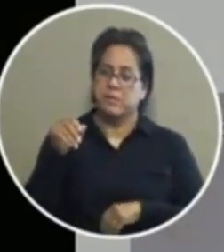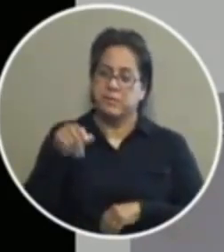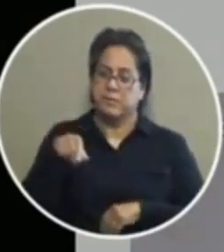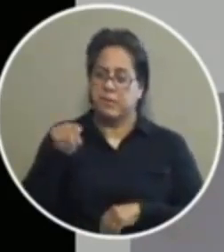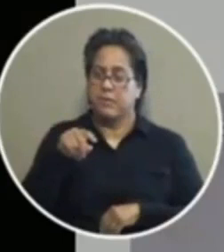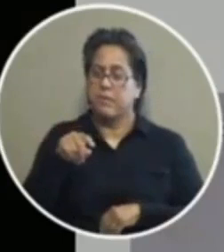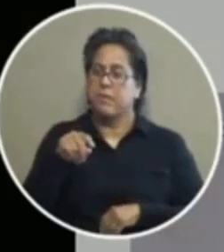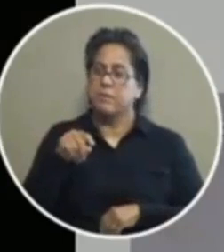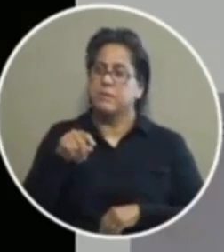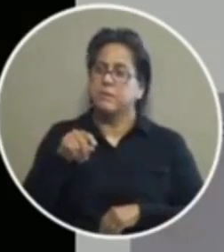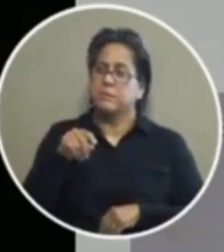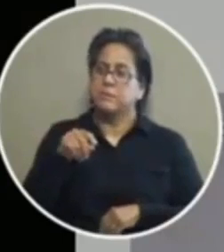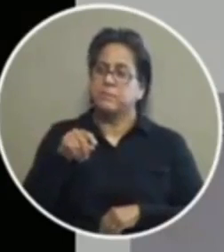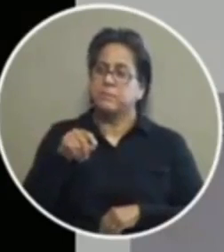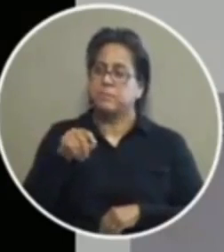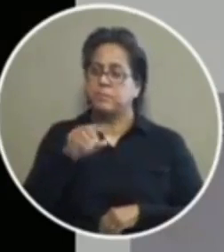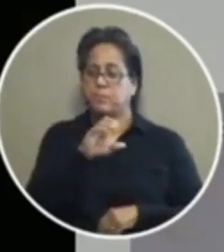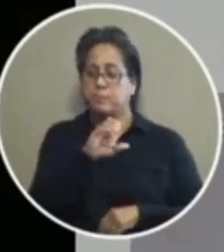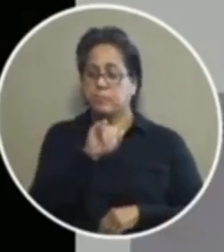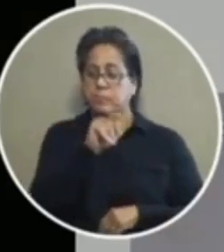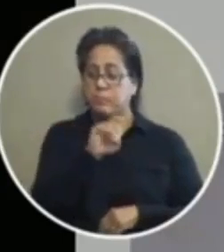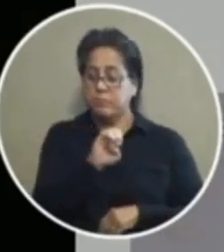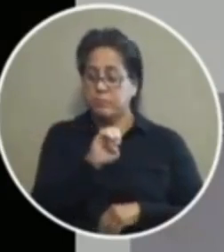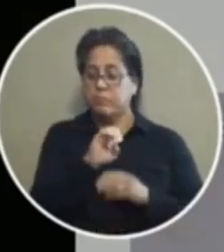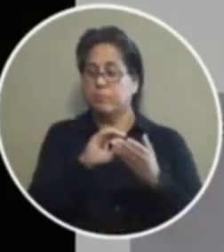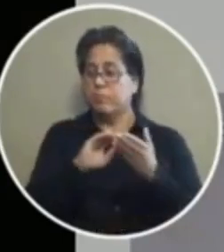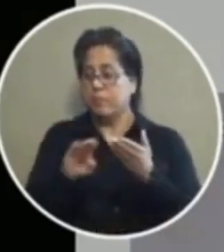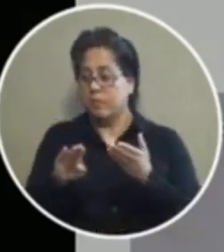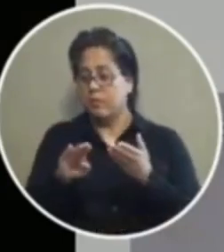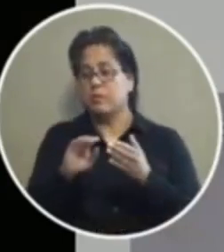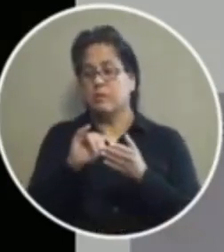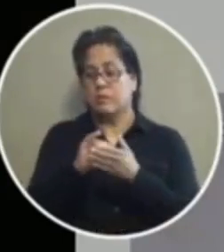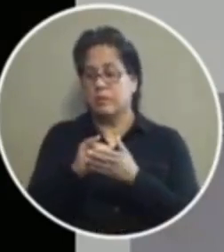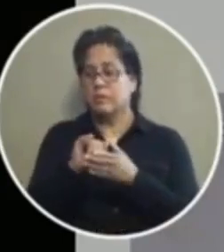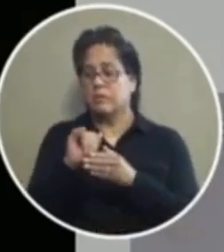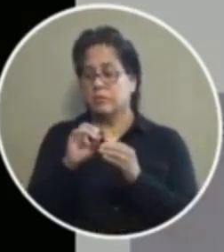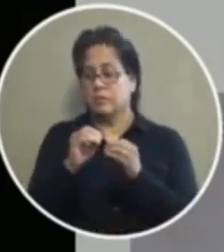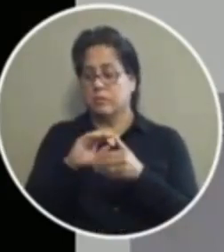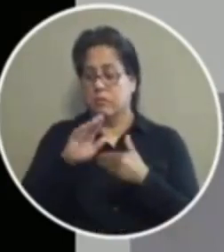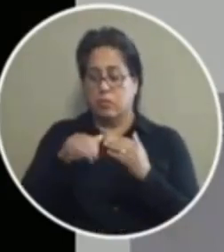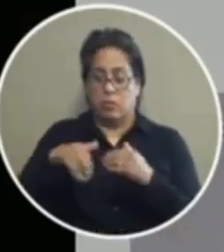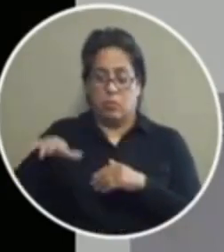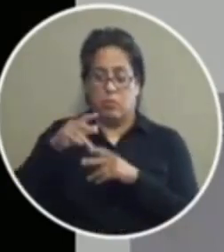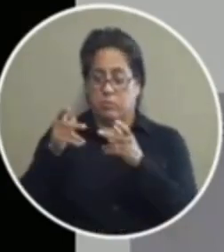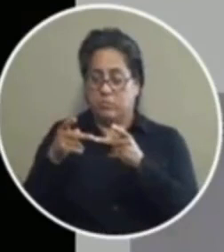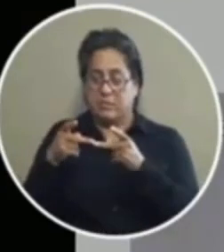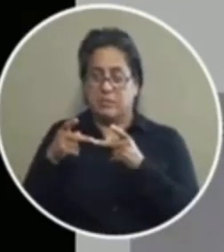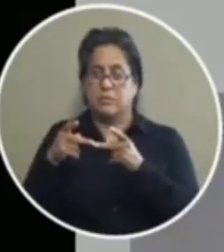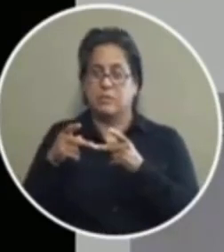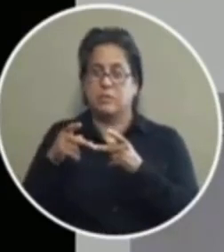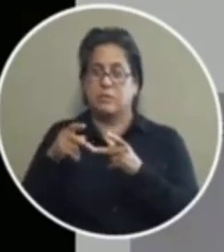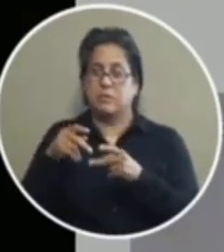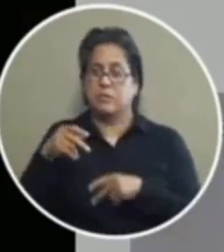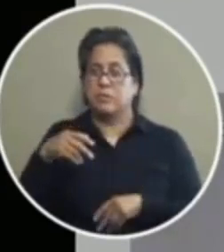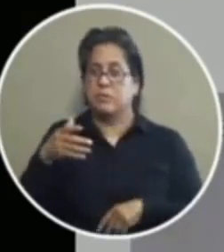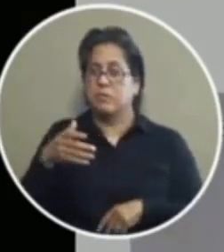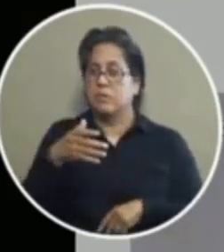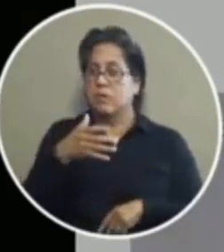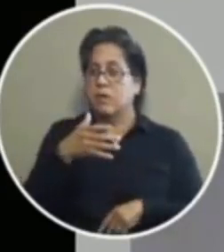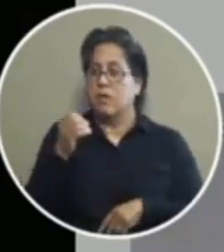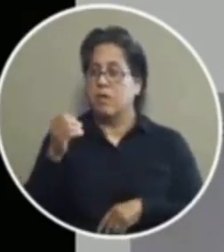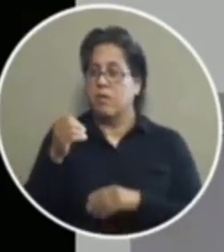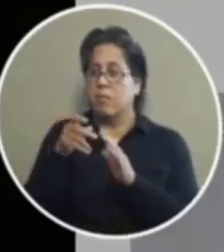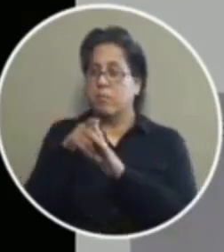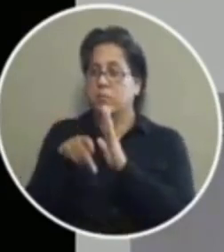sensible policy cite and release is sensible policy out of all of the jurisdictions across texas that have implemented such policy